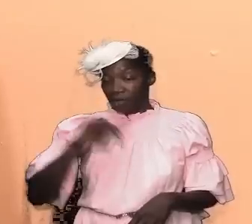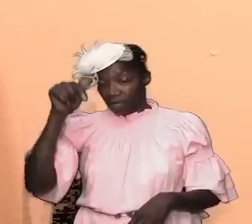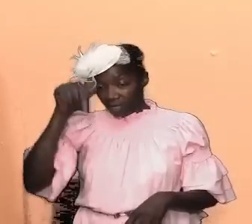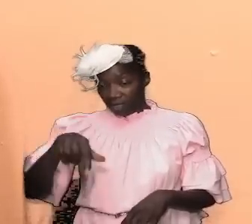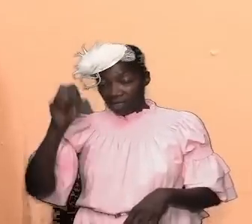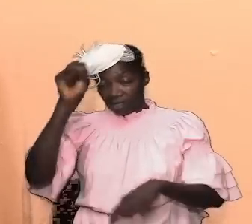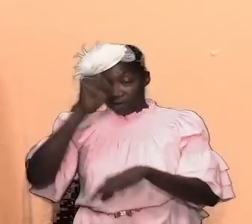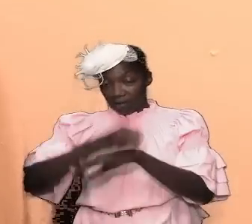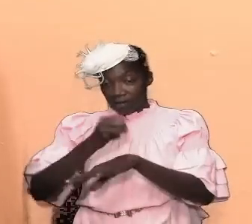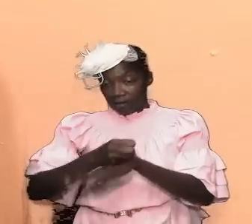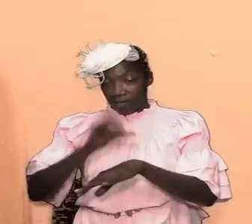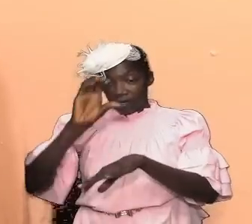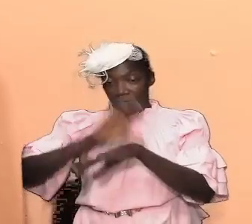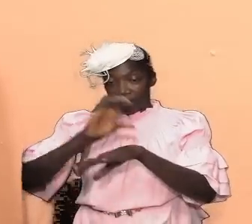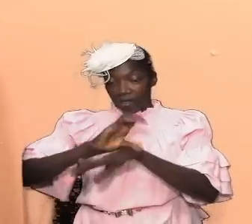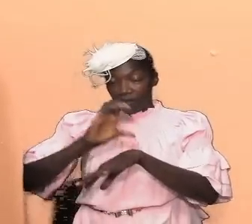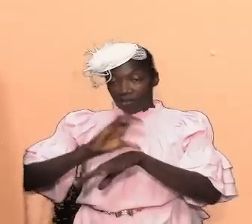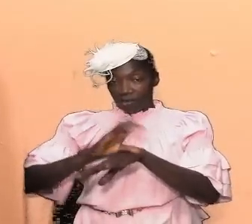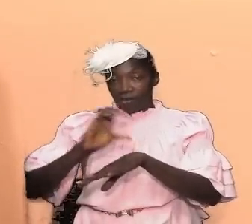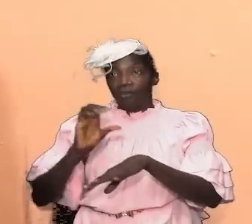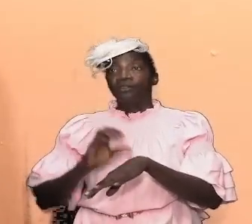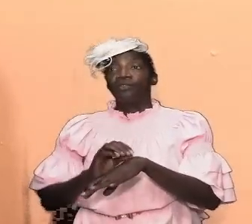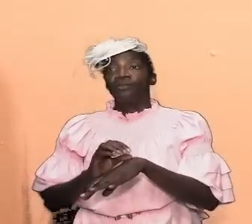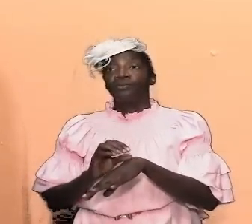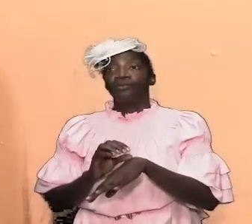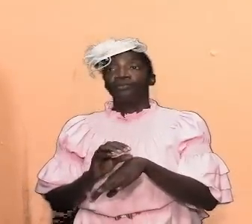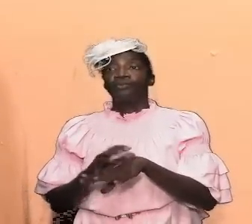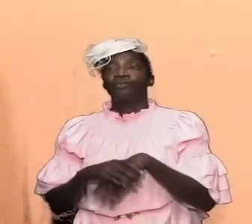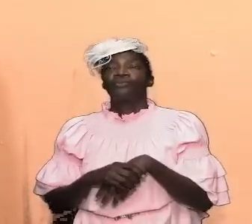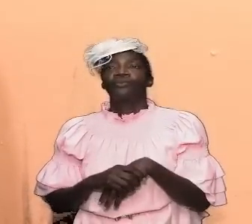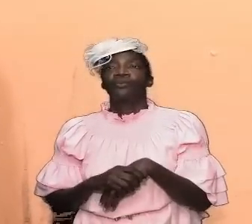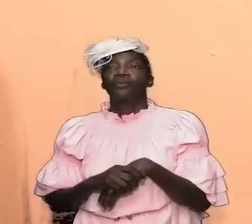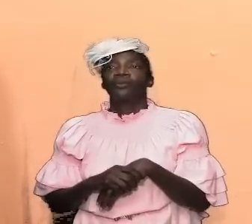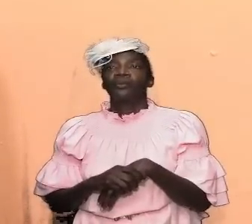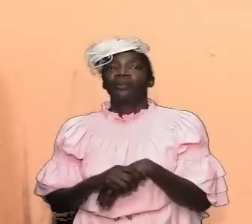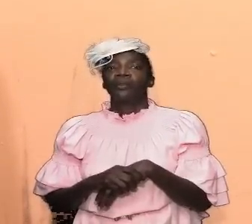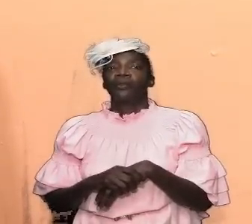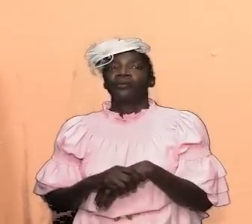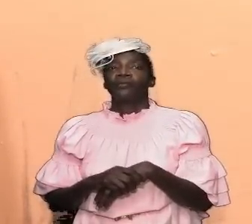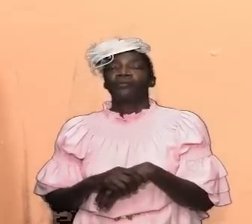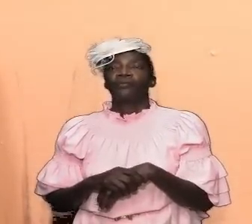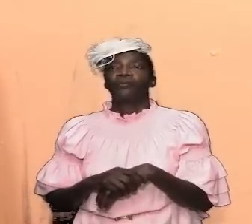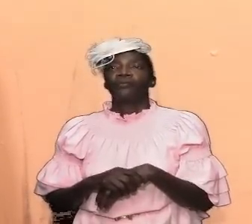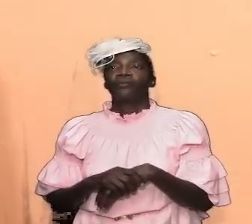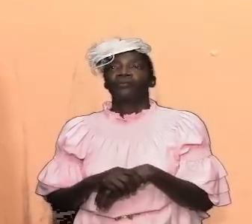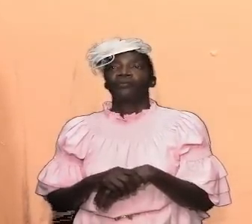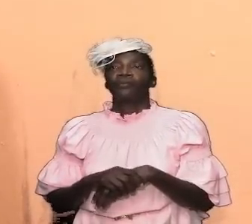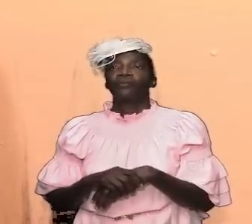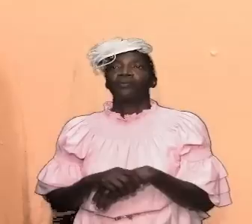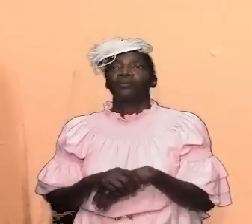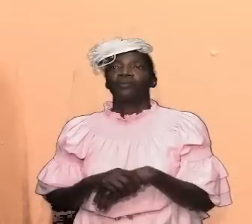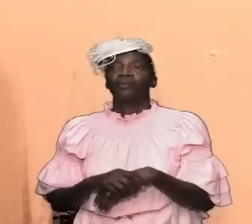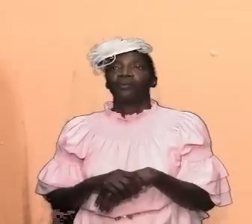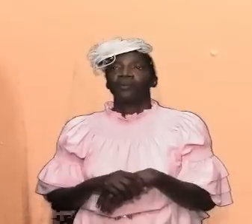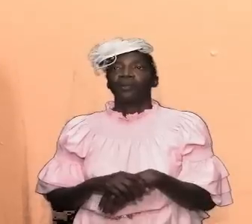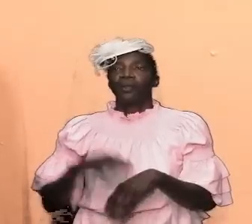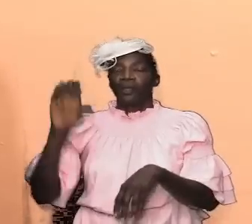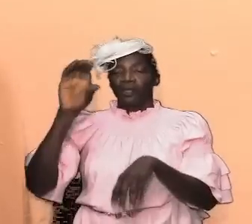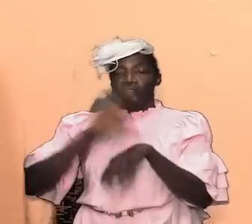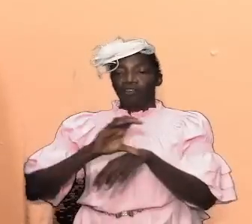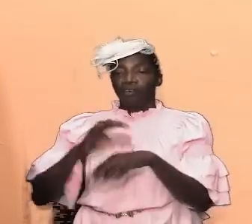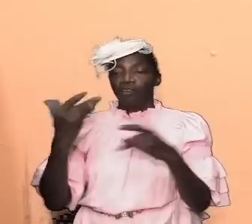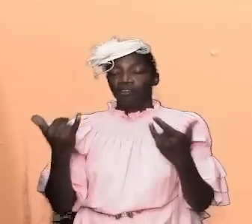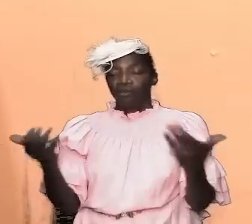which the church prefigured or which prefigured the church which church is